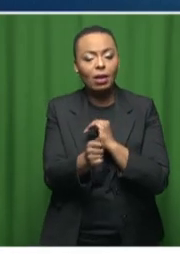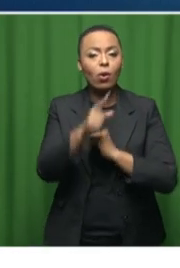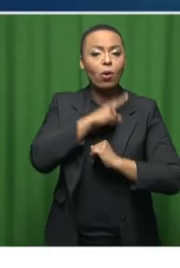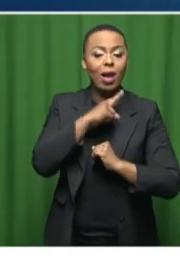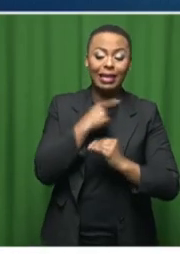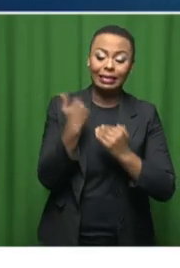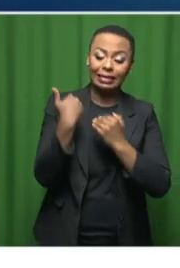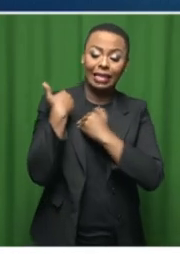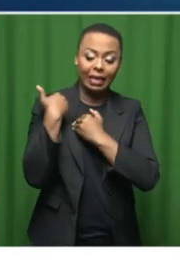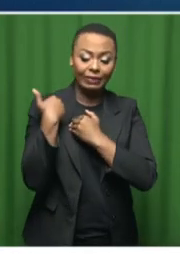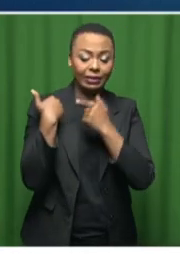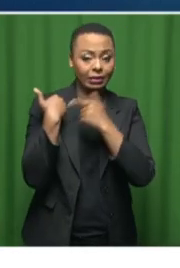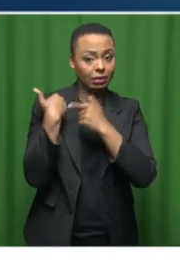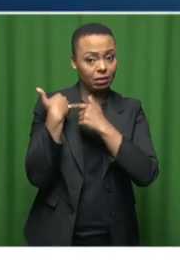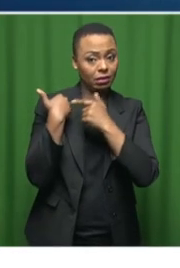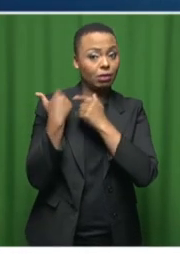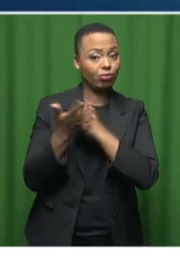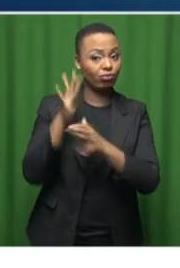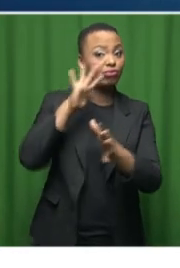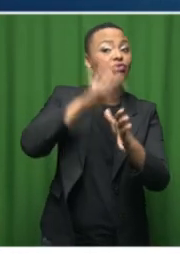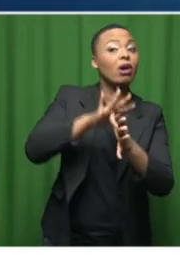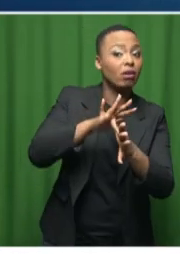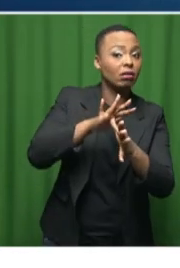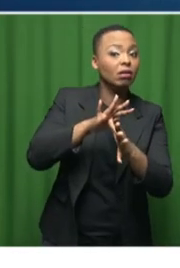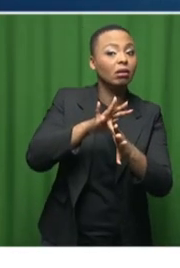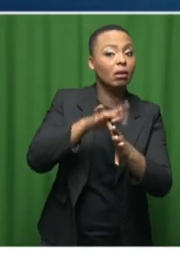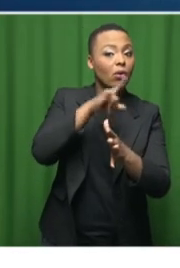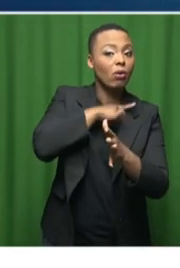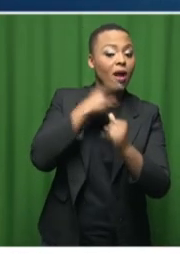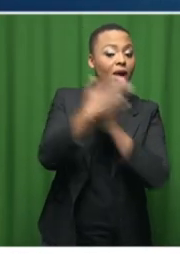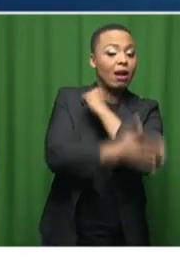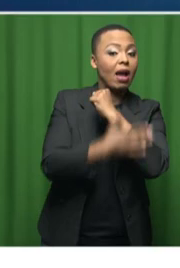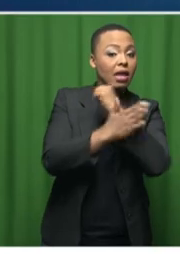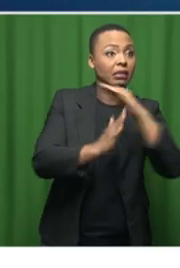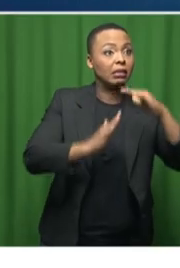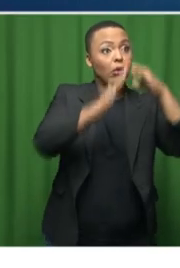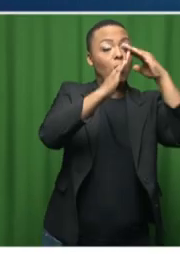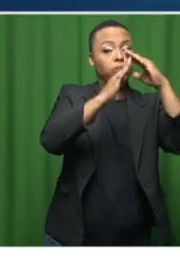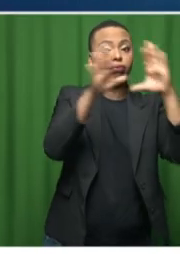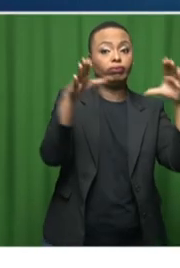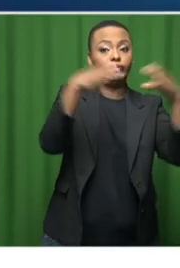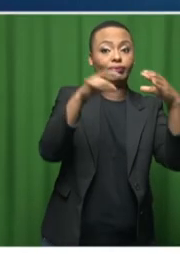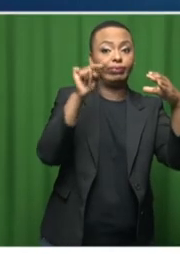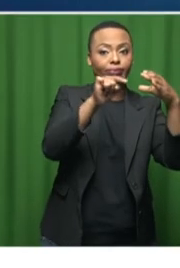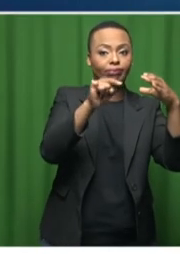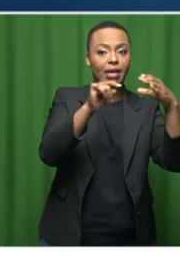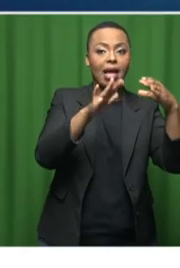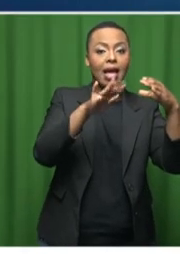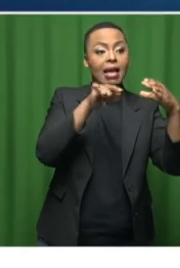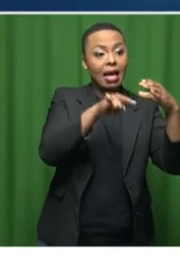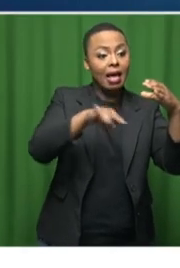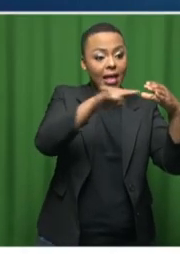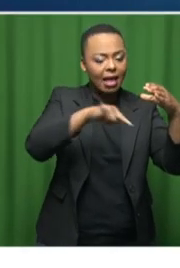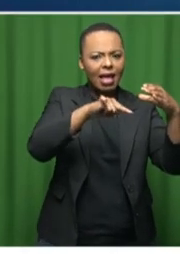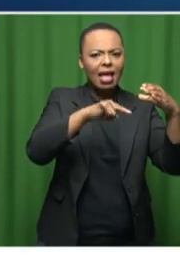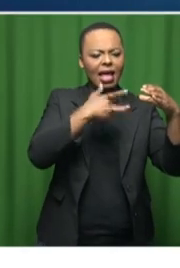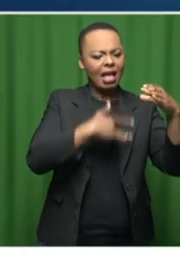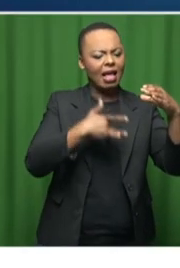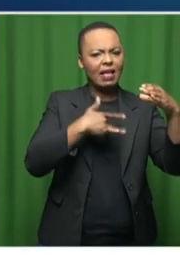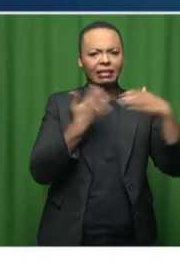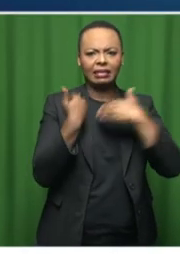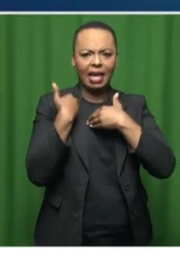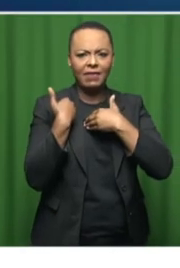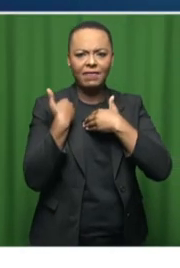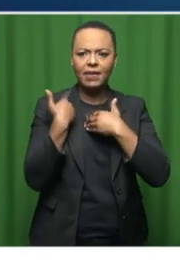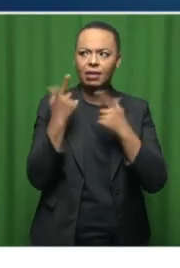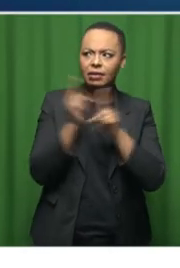and the fact that the countries that are in the top tier feel safe and they are, you know, happy with what